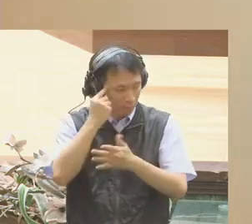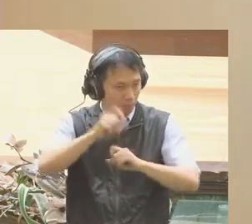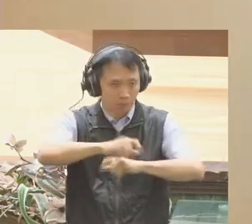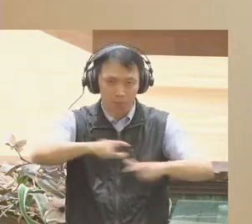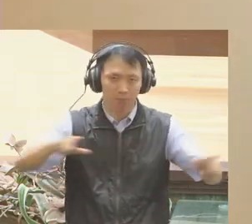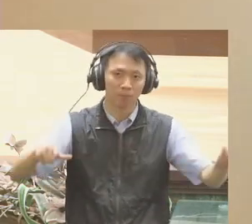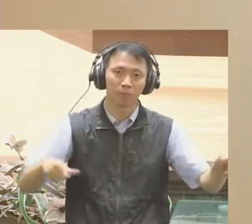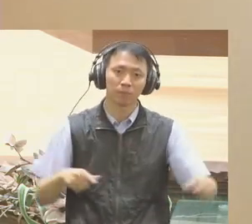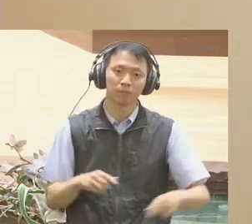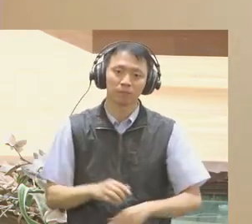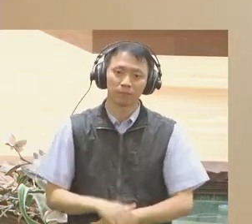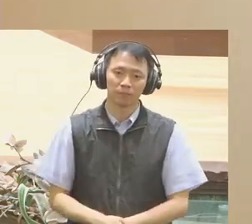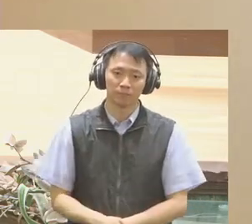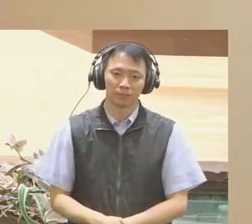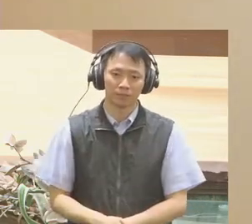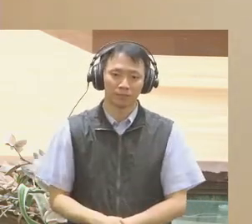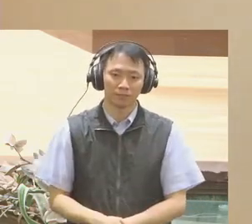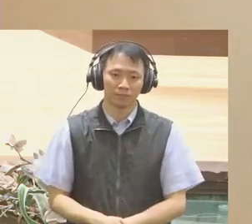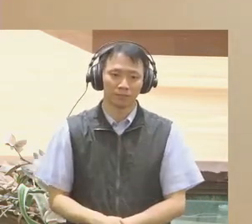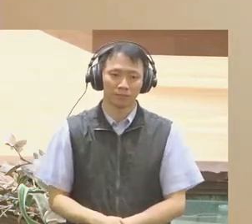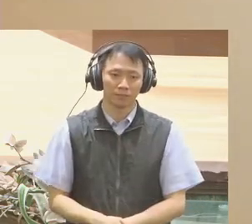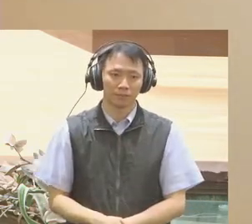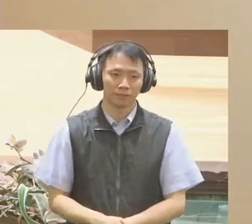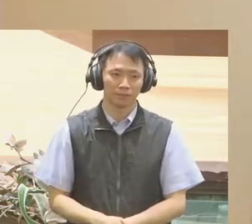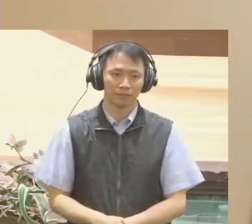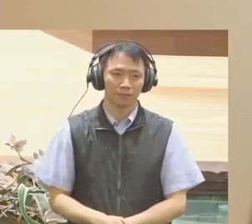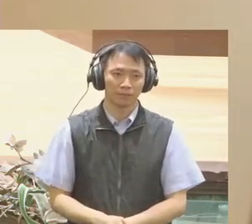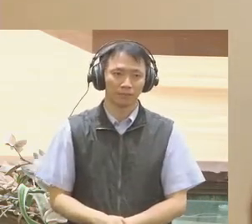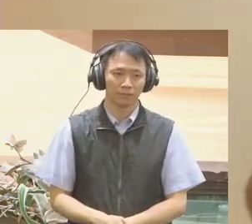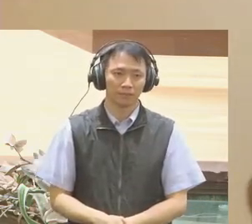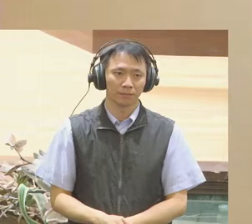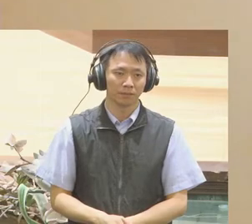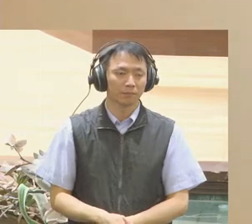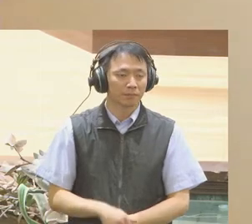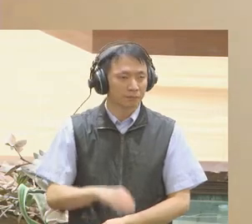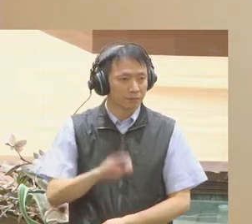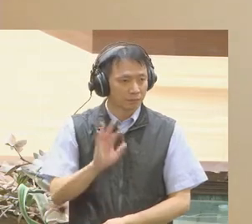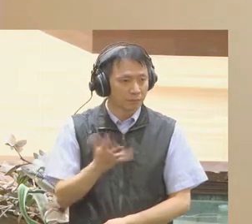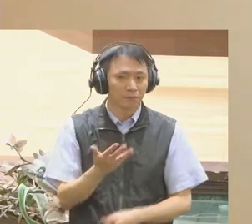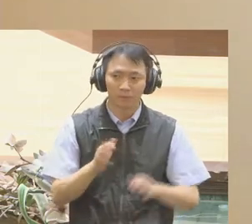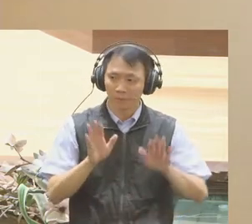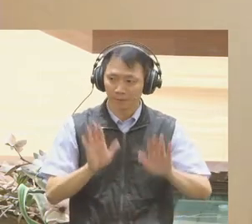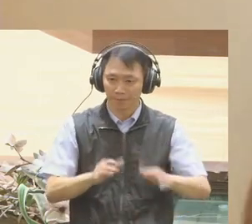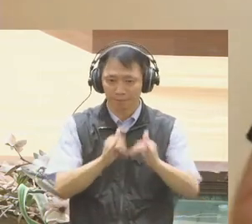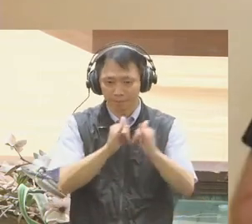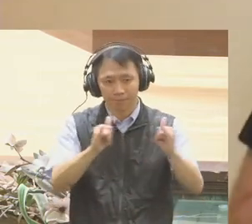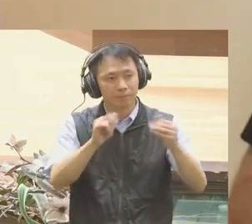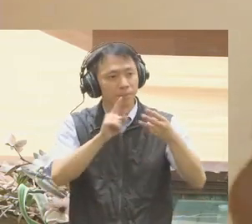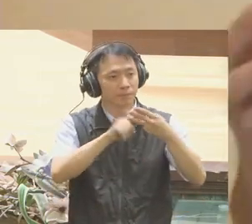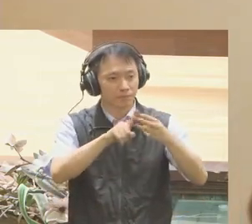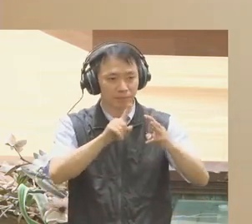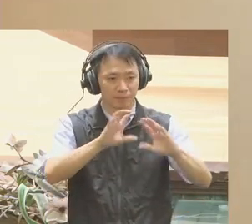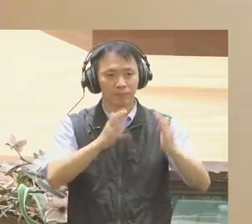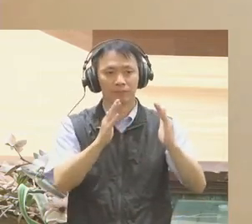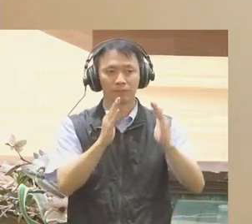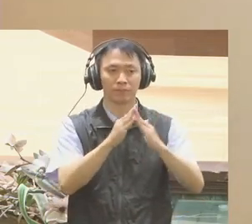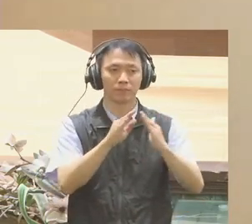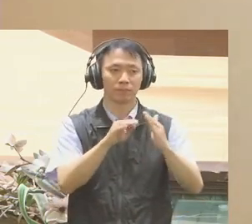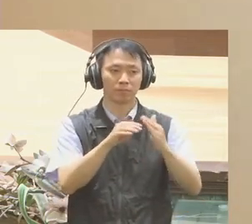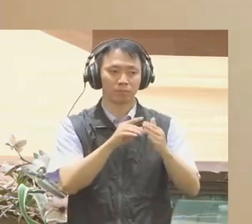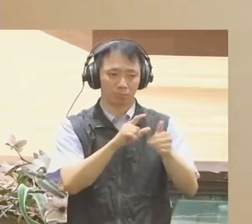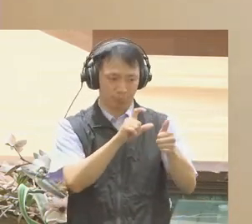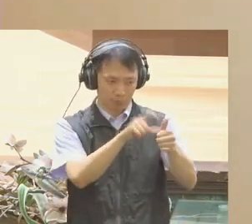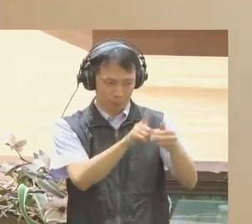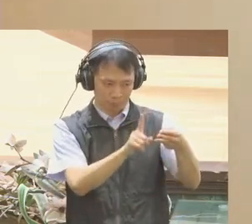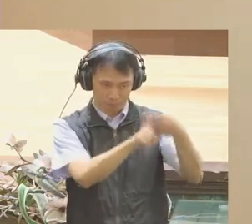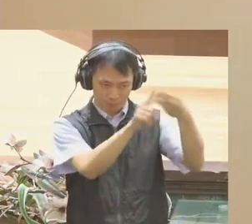their opportunities to enhance issue-based democratic policymaking. As a result, there is enormous pressure to discuss every issue during an